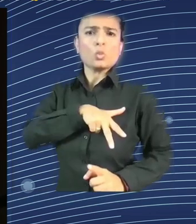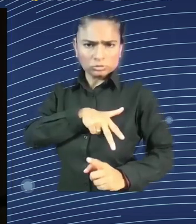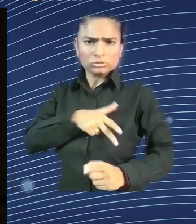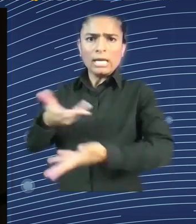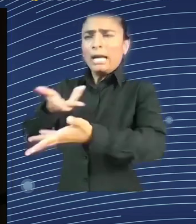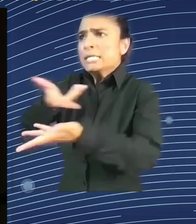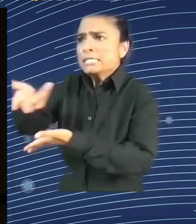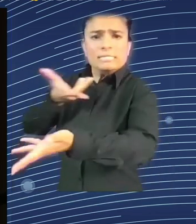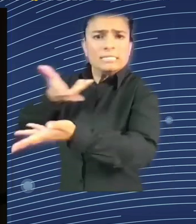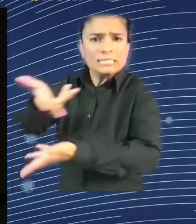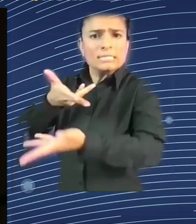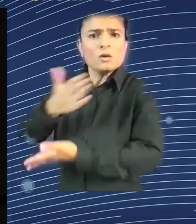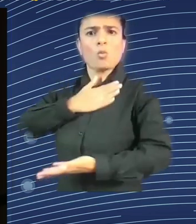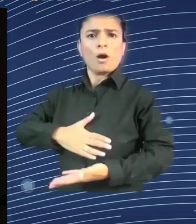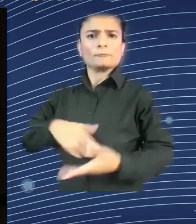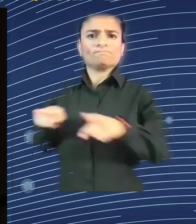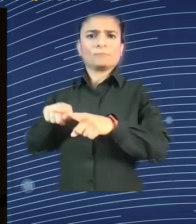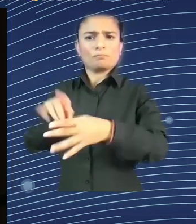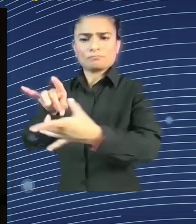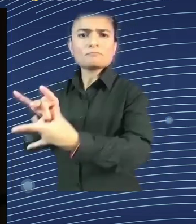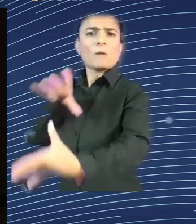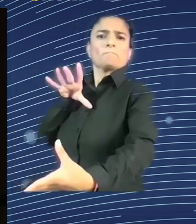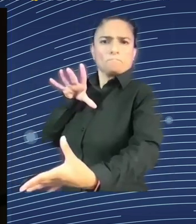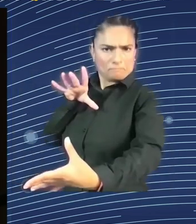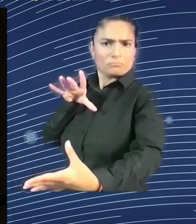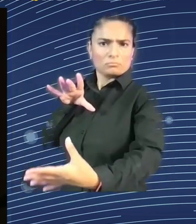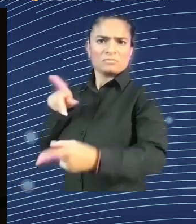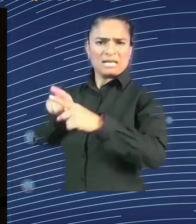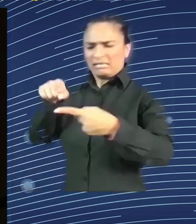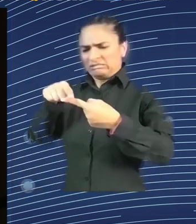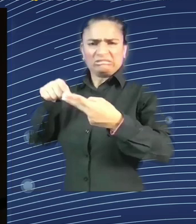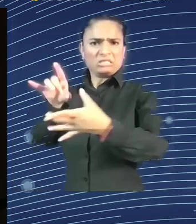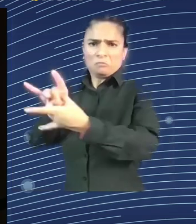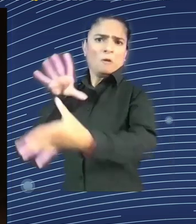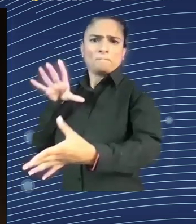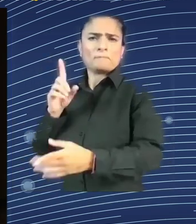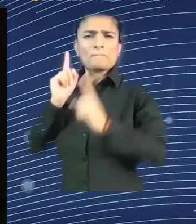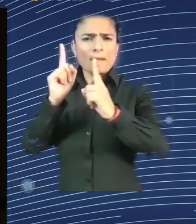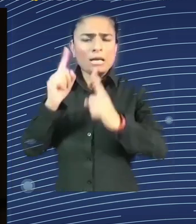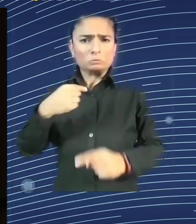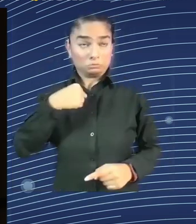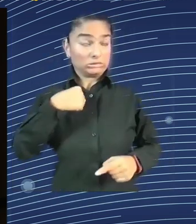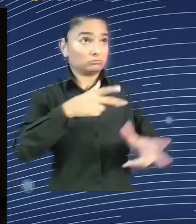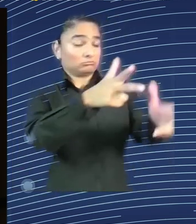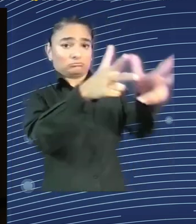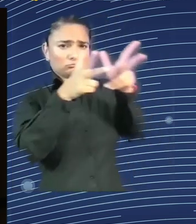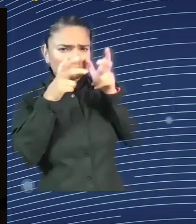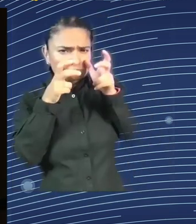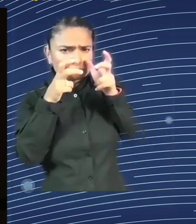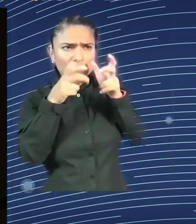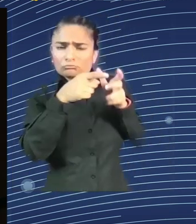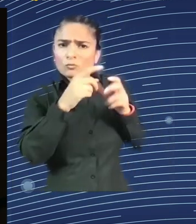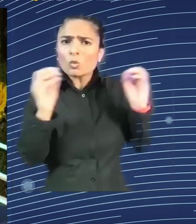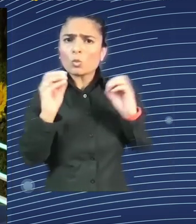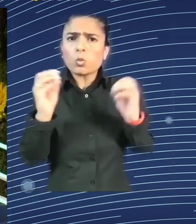finalize the agreement, and I was wondering whether we can expect a regulation on the right to disconnect. Thank you. Thank you very